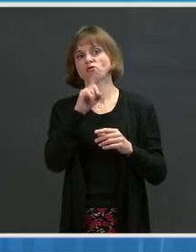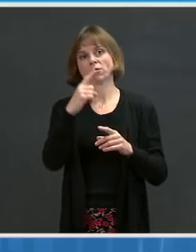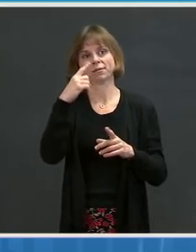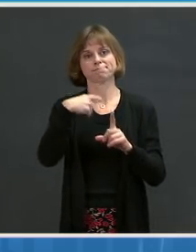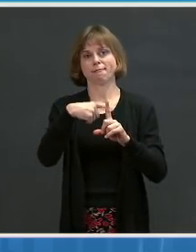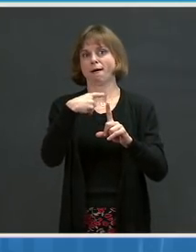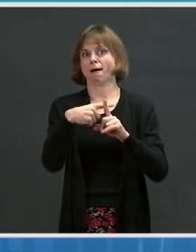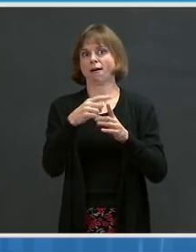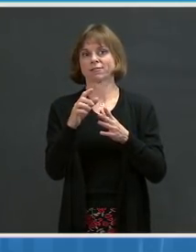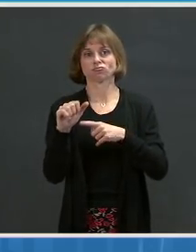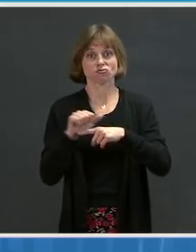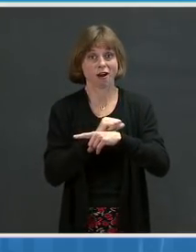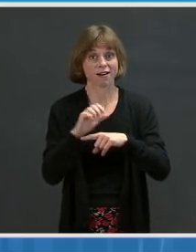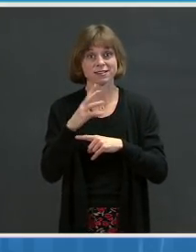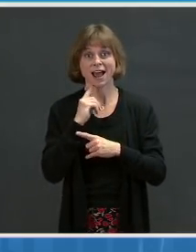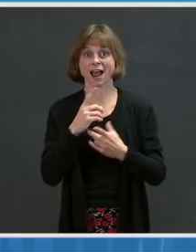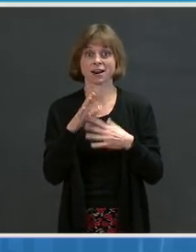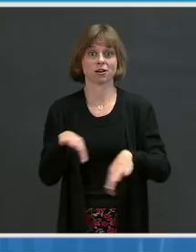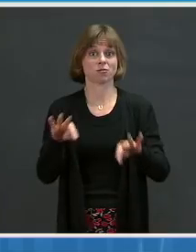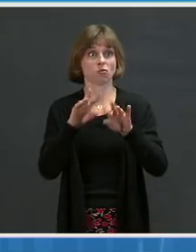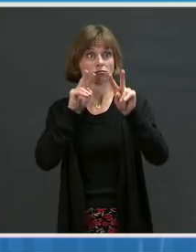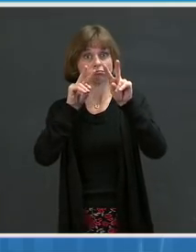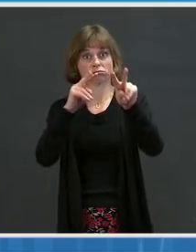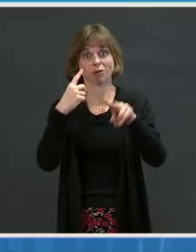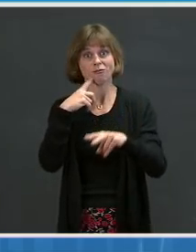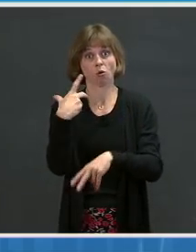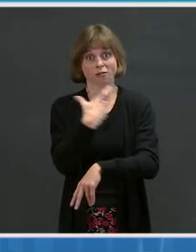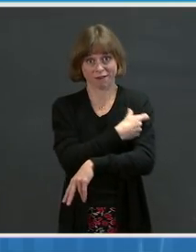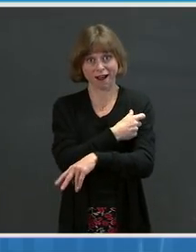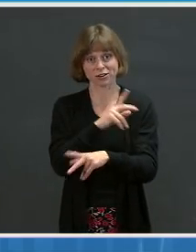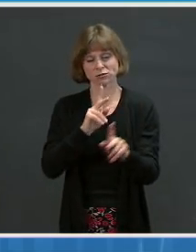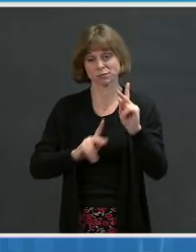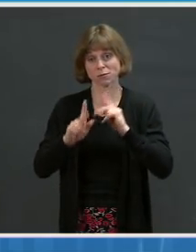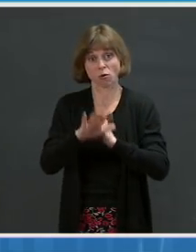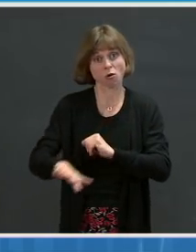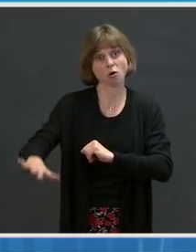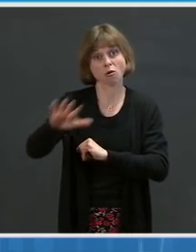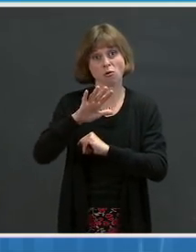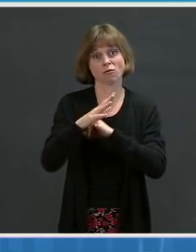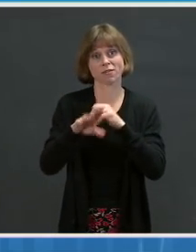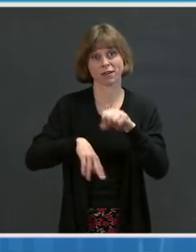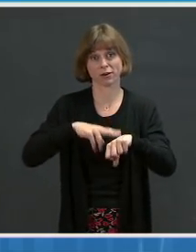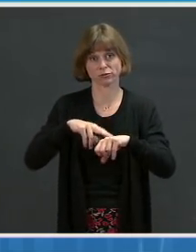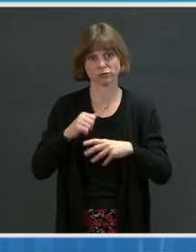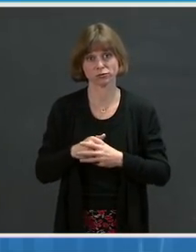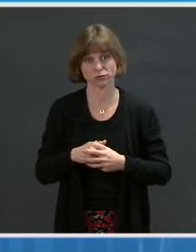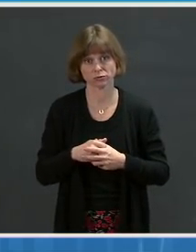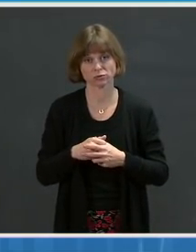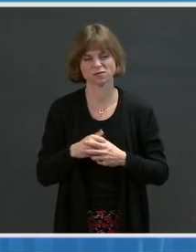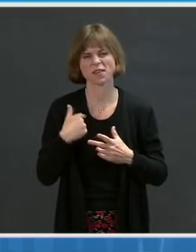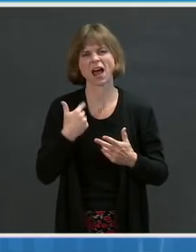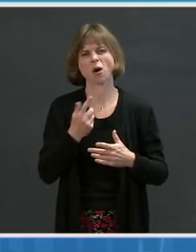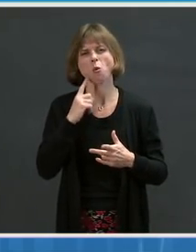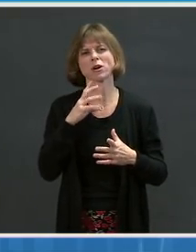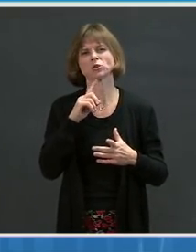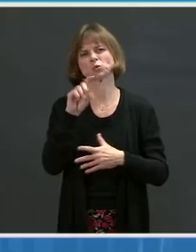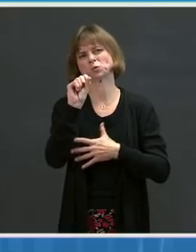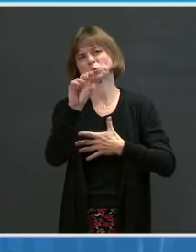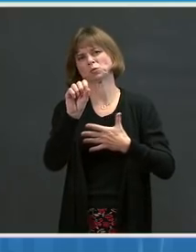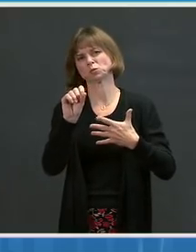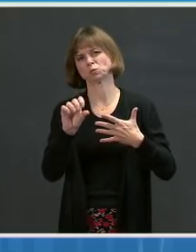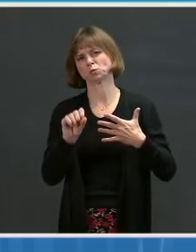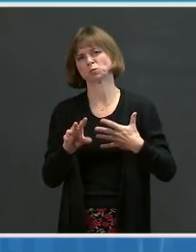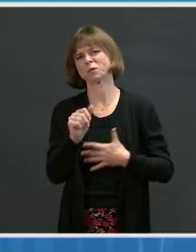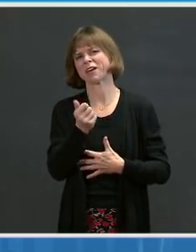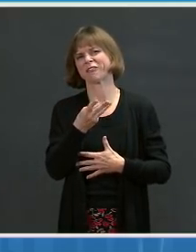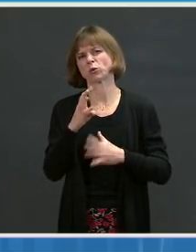those involved in vaccination efforts in communities across the nation. I'd like to share a few examples of what we've learned over the last three